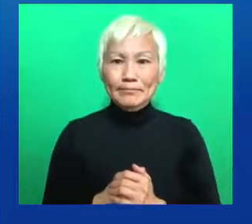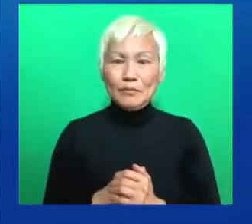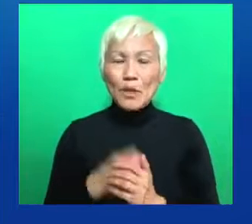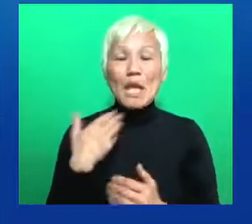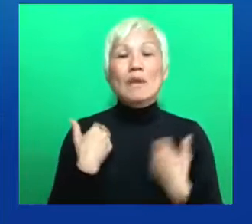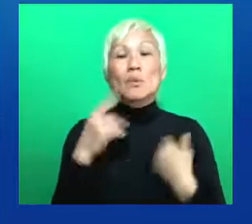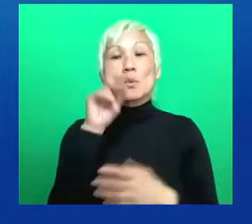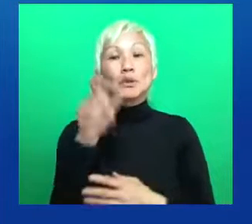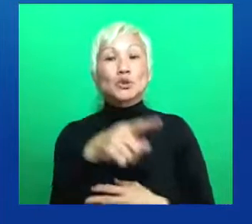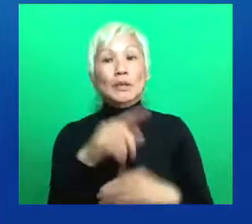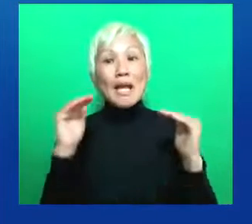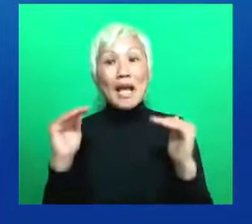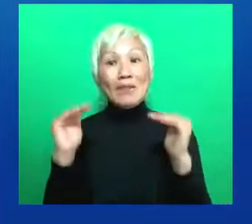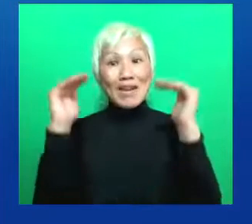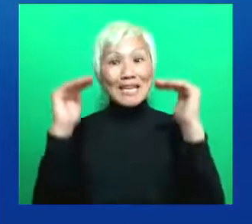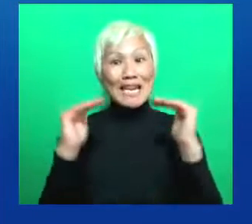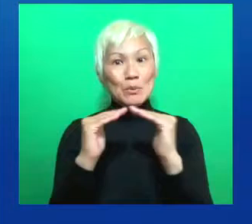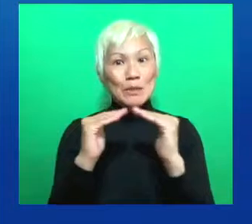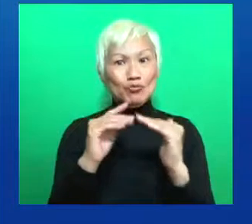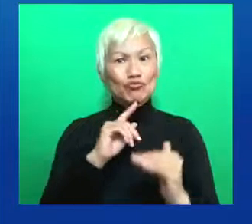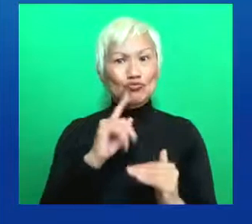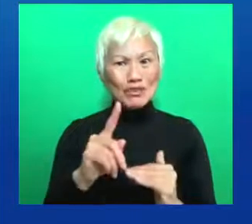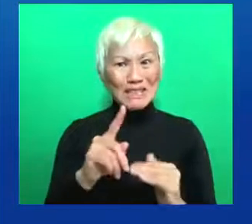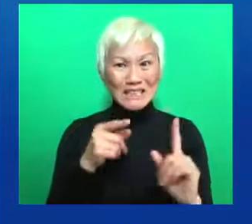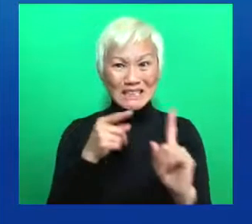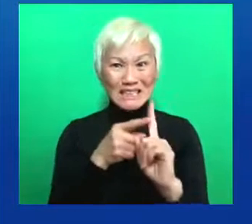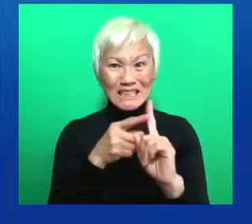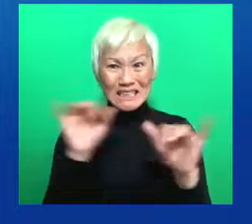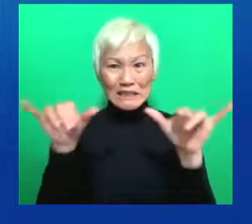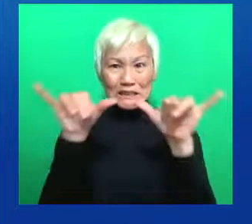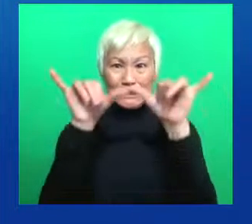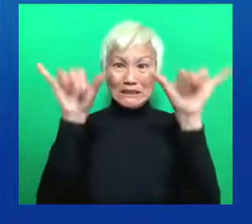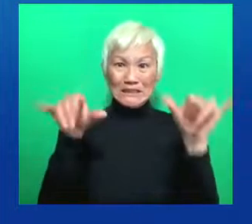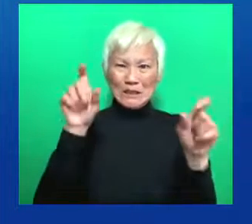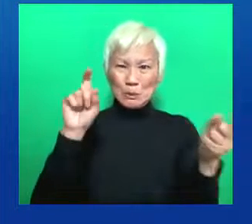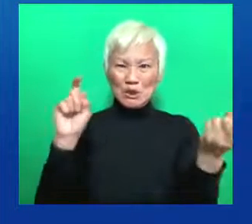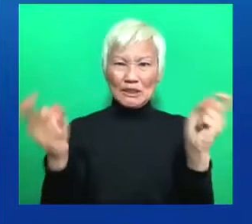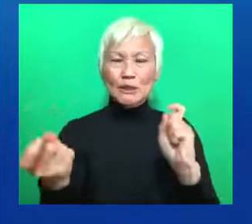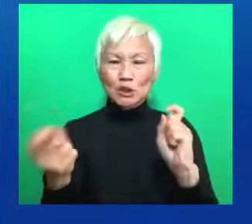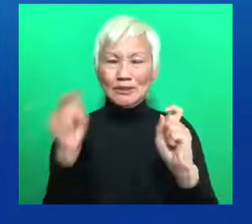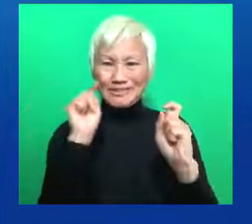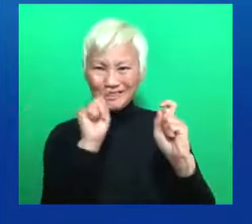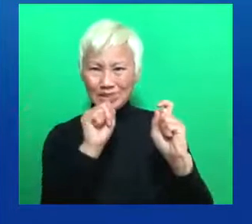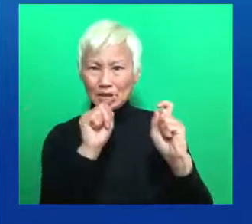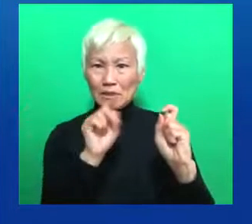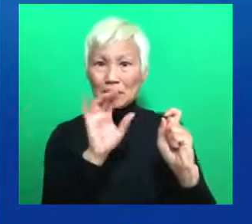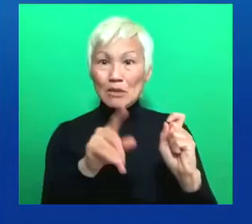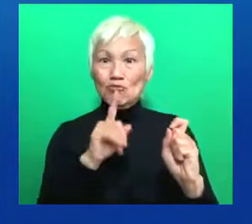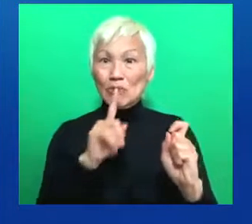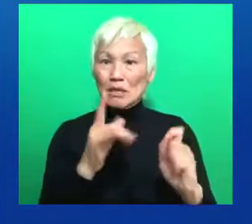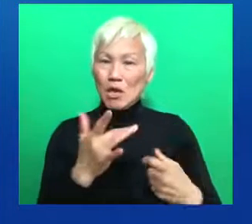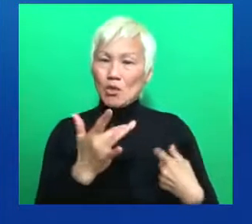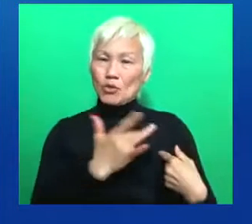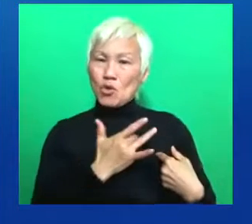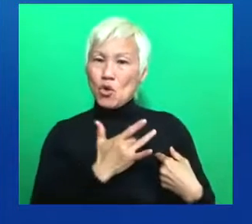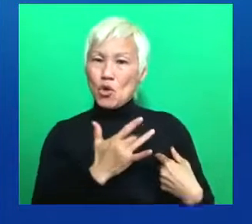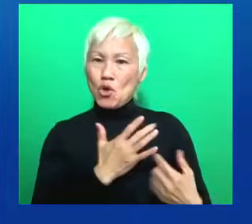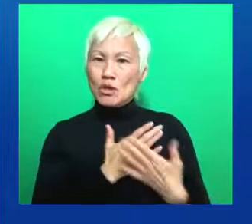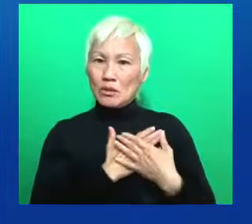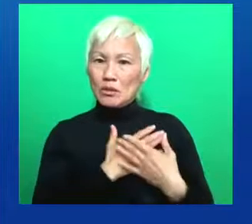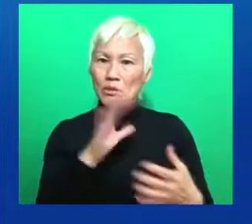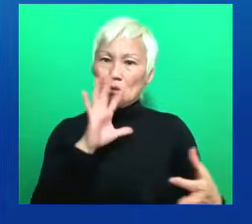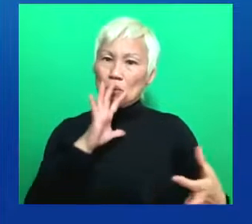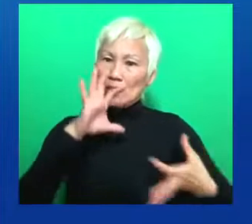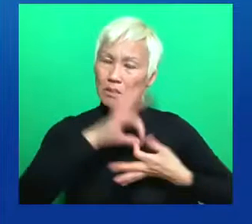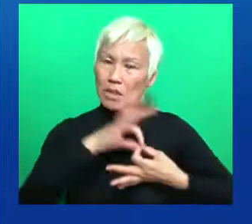and Glenn were talking about. And indeed, it is the heart of the president's day one equity directive to the agencies. The agency